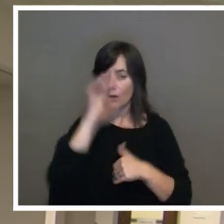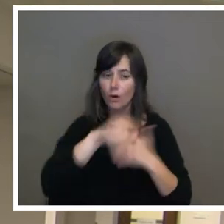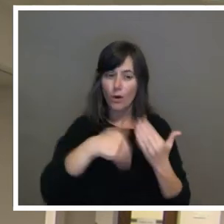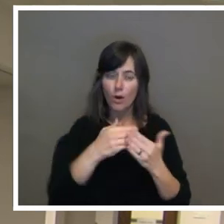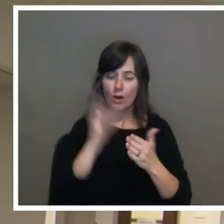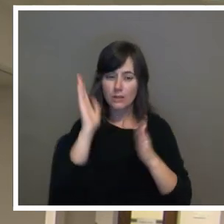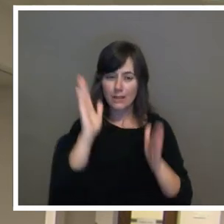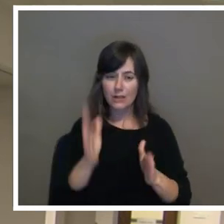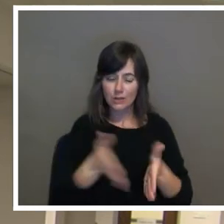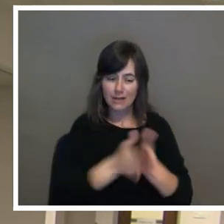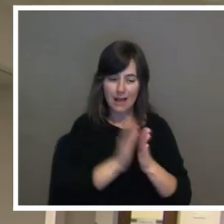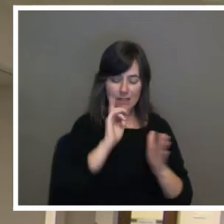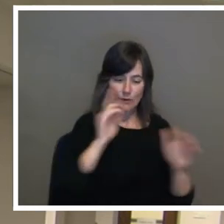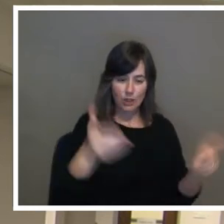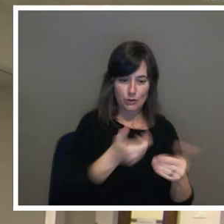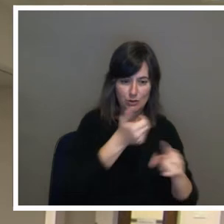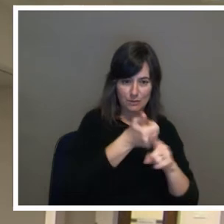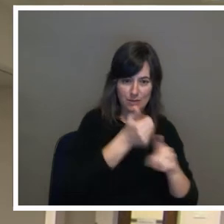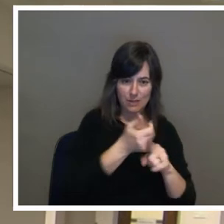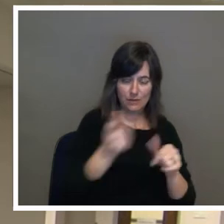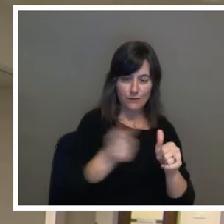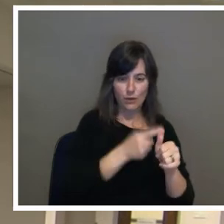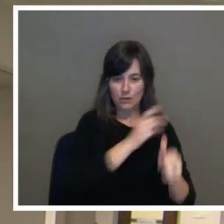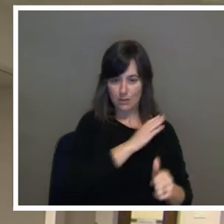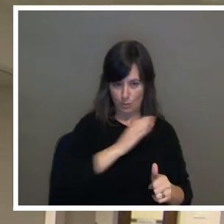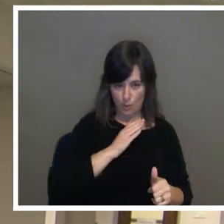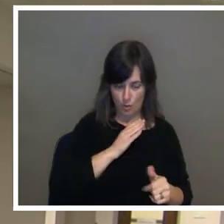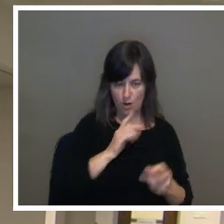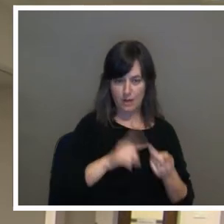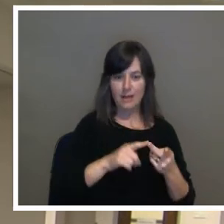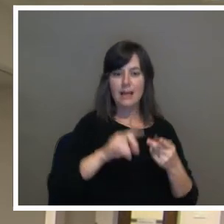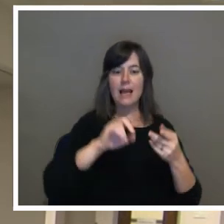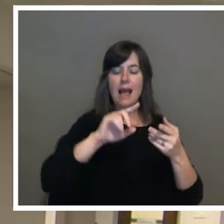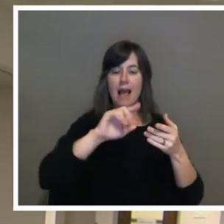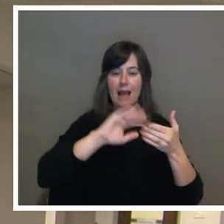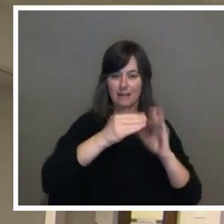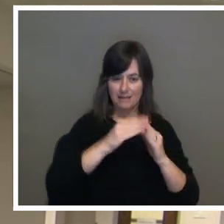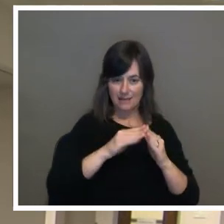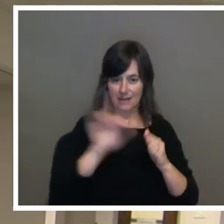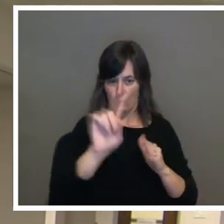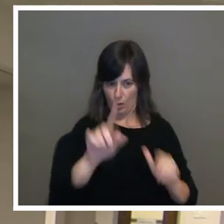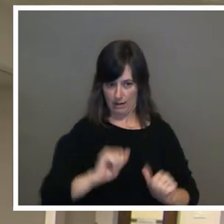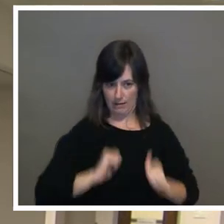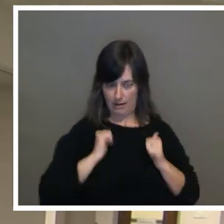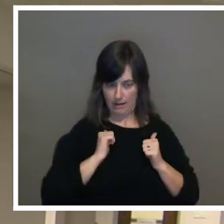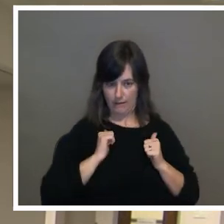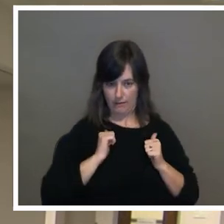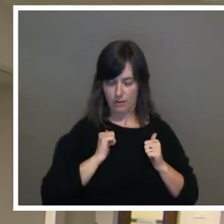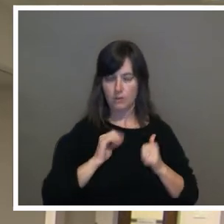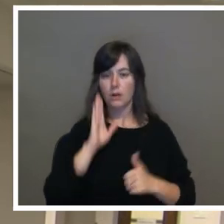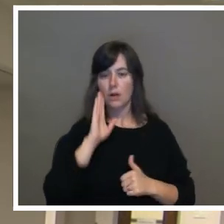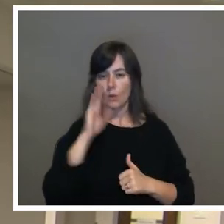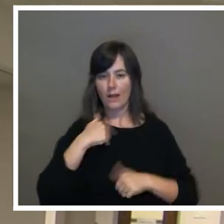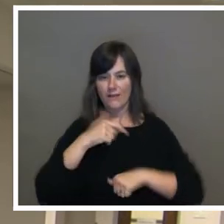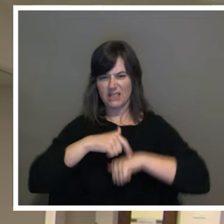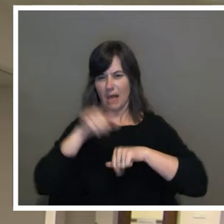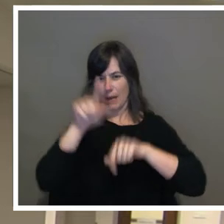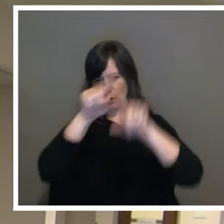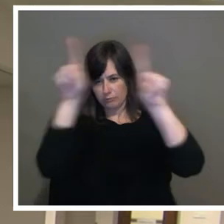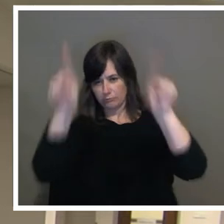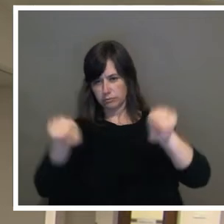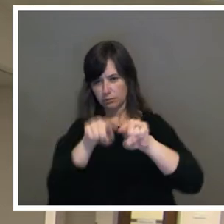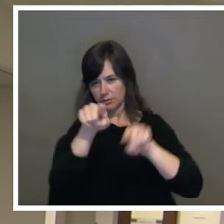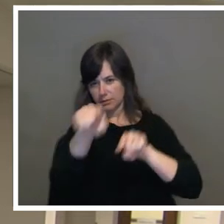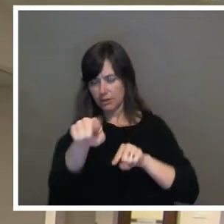themselves to the board and state the city in which they reside. There's going to be a timer up here on the wall and you'll have two